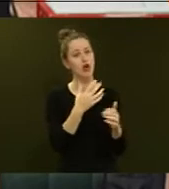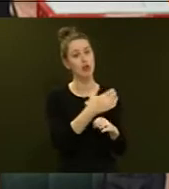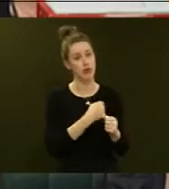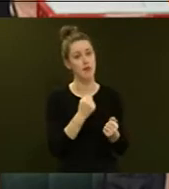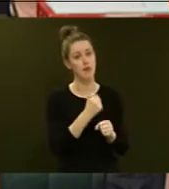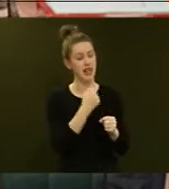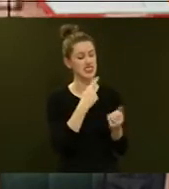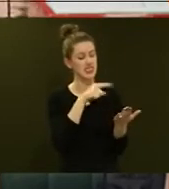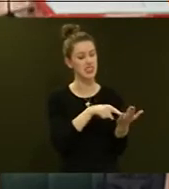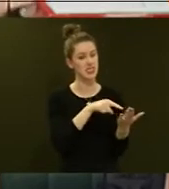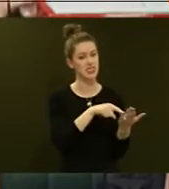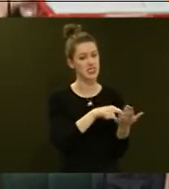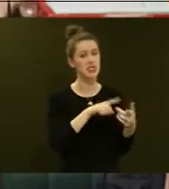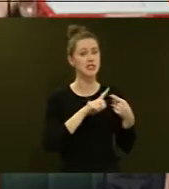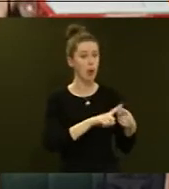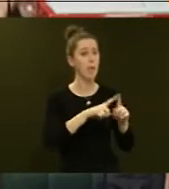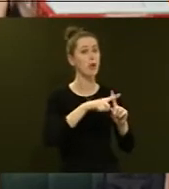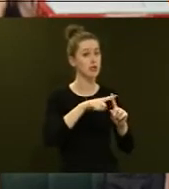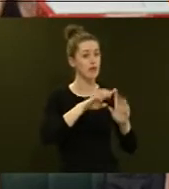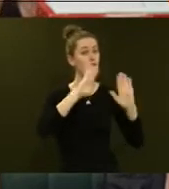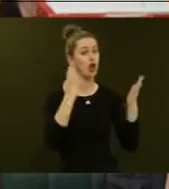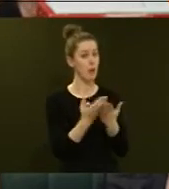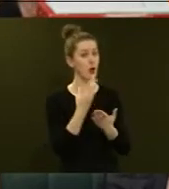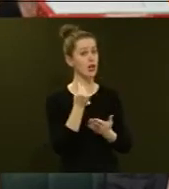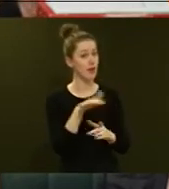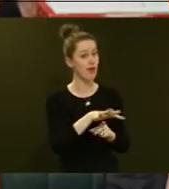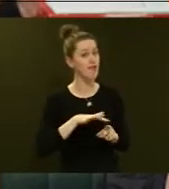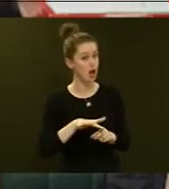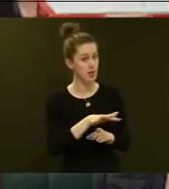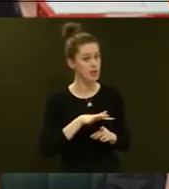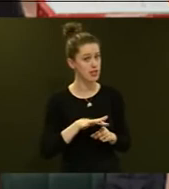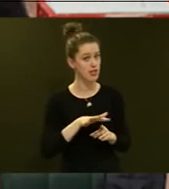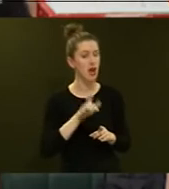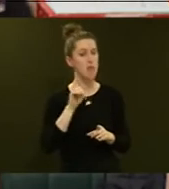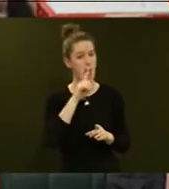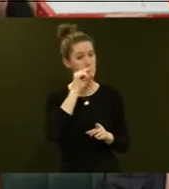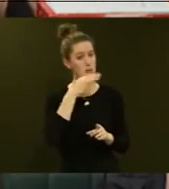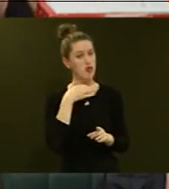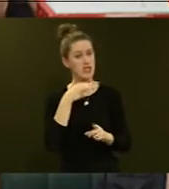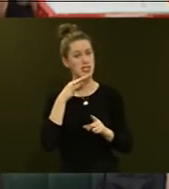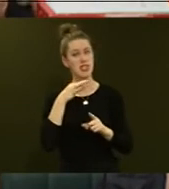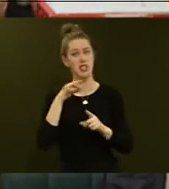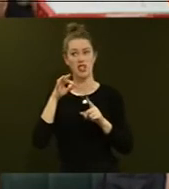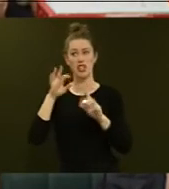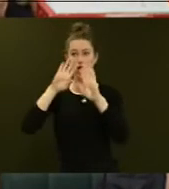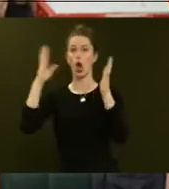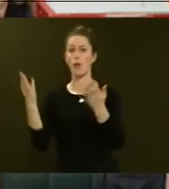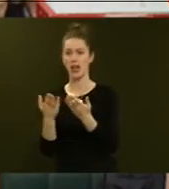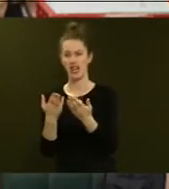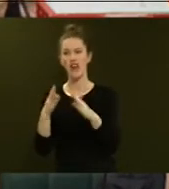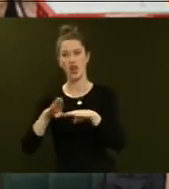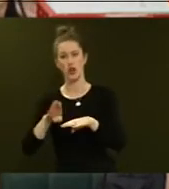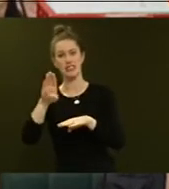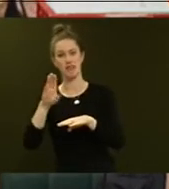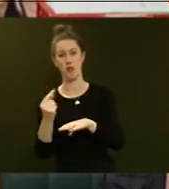said that while there is still a positive global economic environment, downside risks to the global outlook had increased